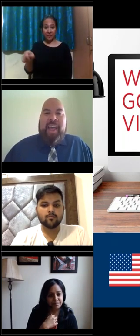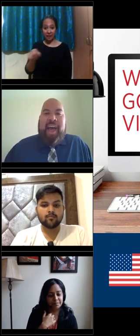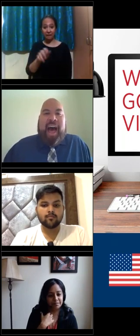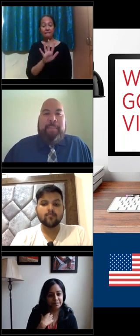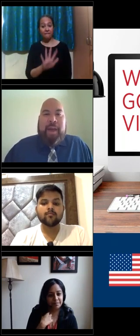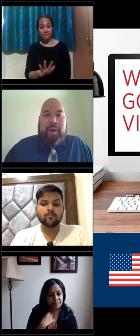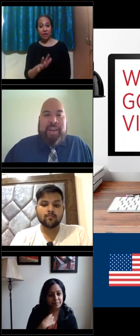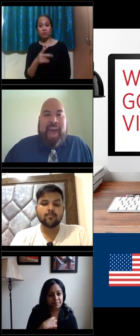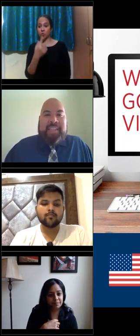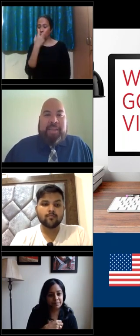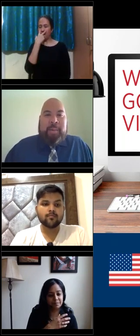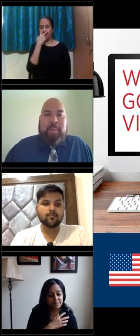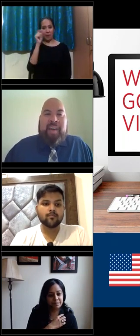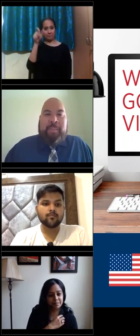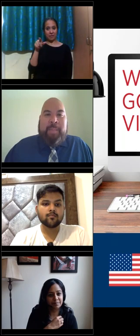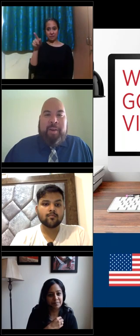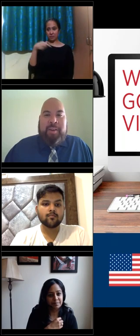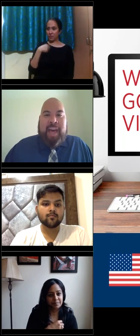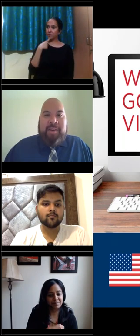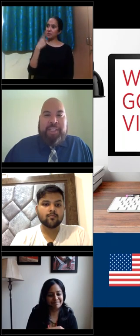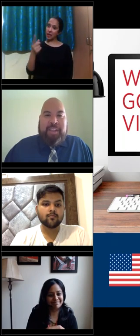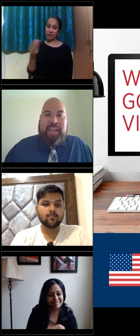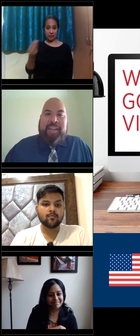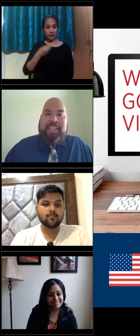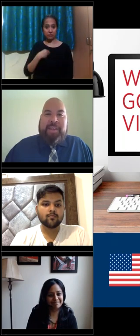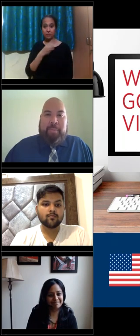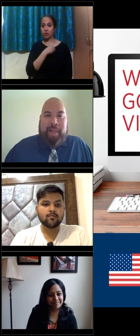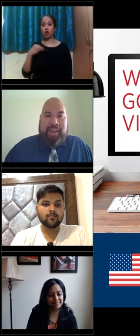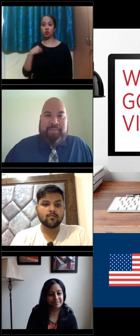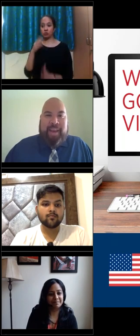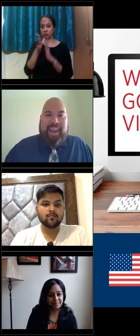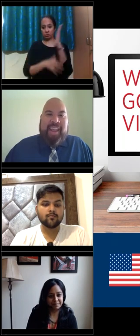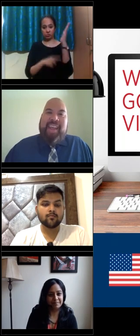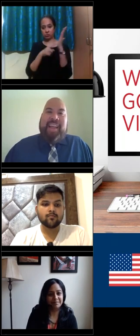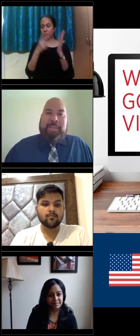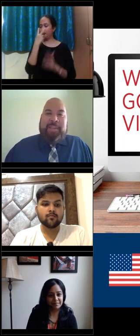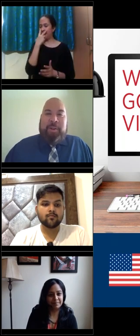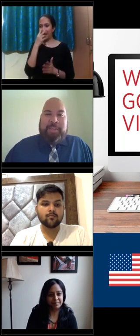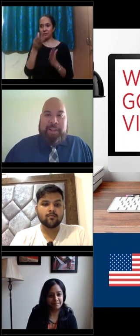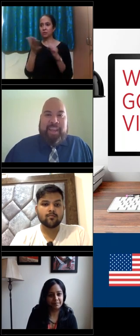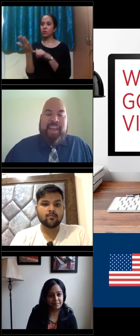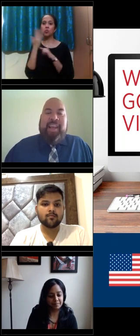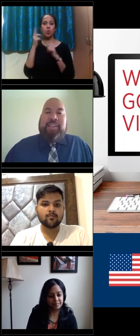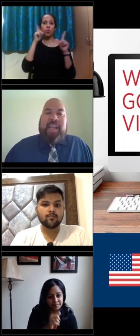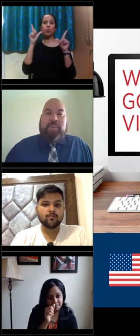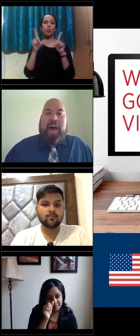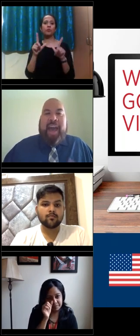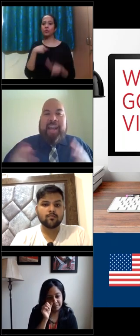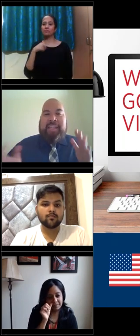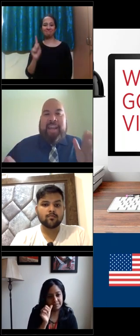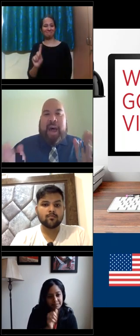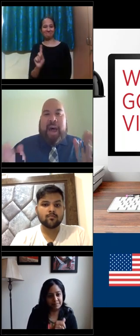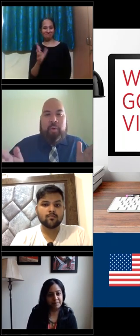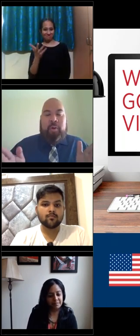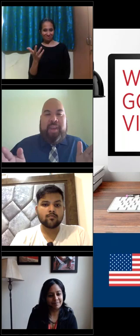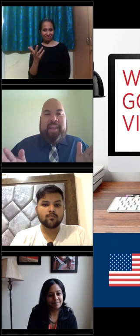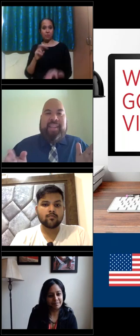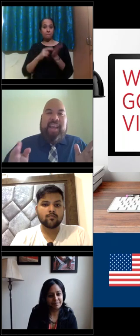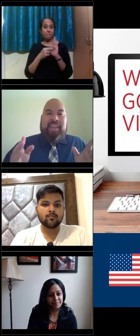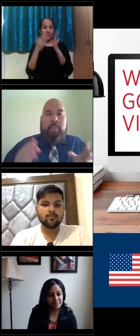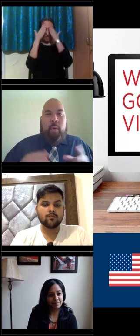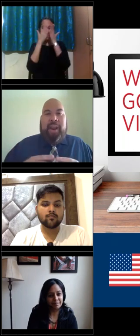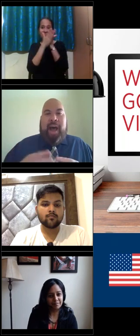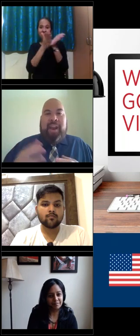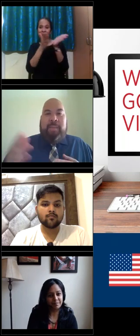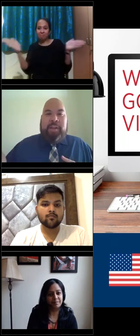person's blind, I'm not going to ask them to provide me medical documentation that tells me they're blind, right? That seems a little silly, so that's why I kind of say that rule